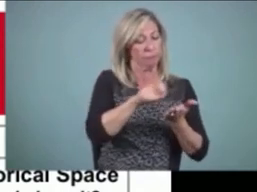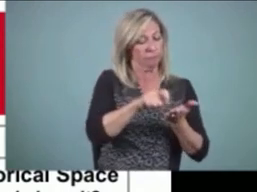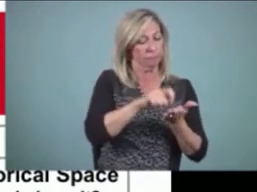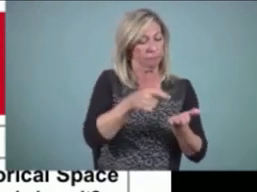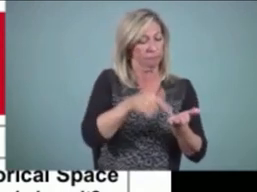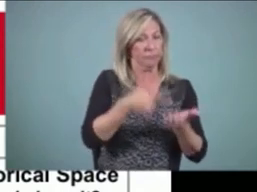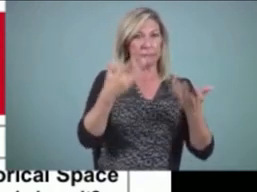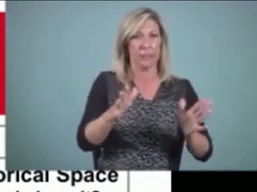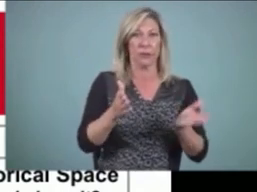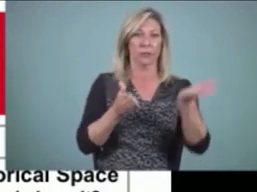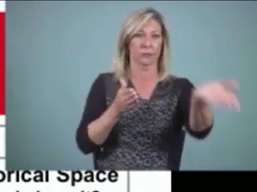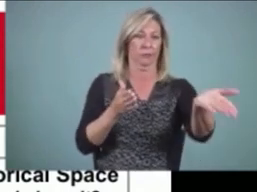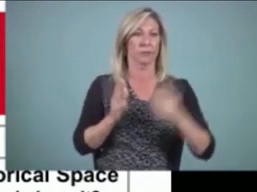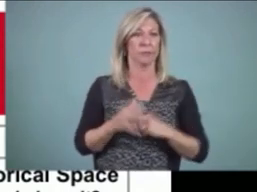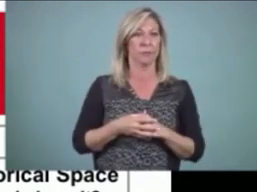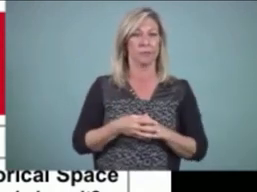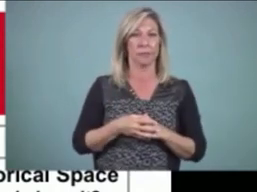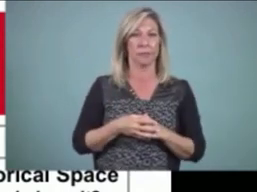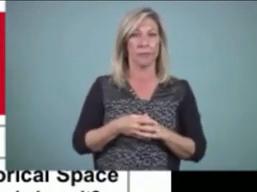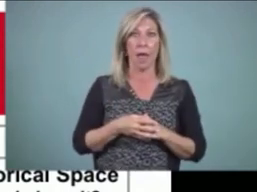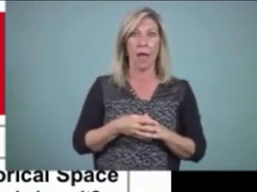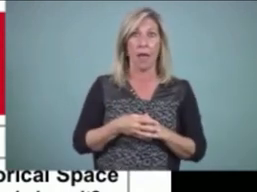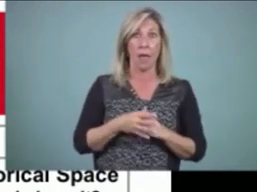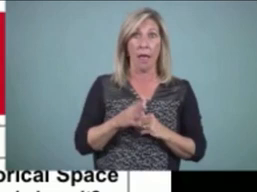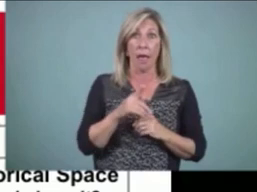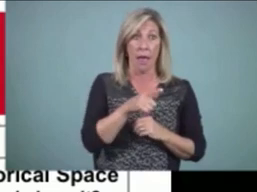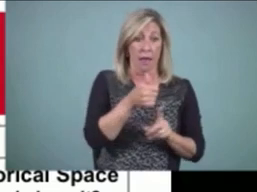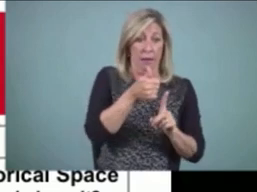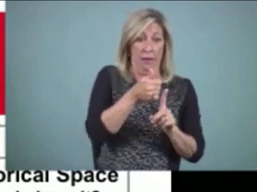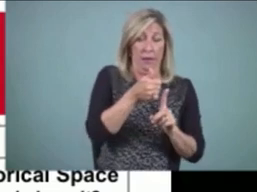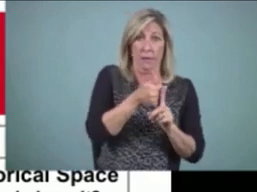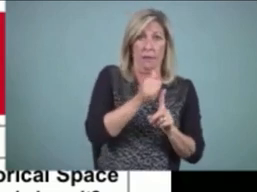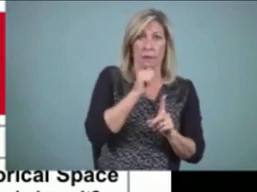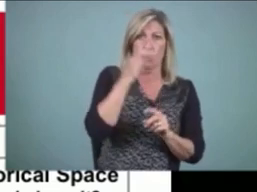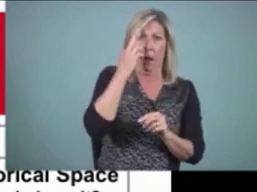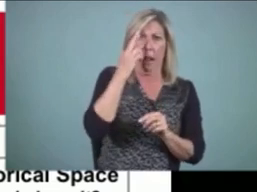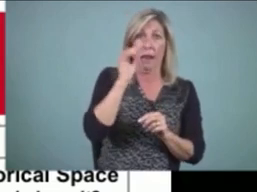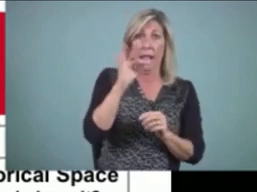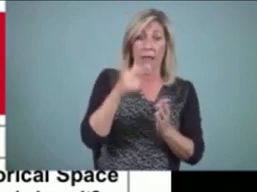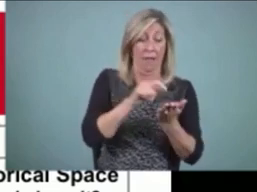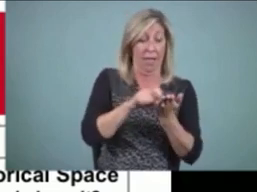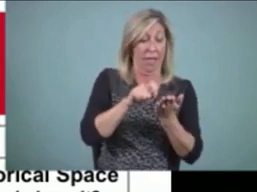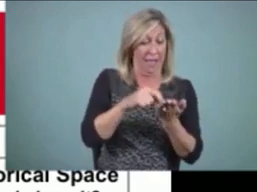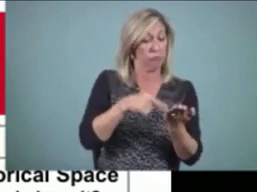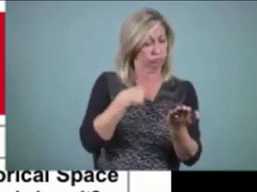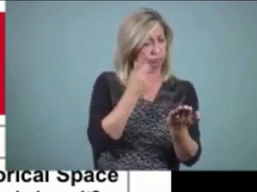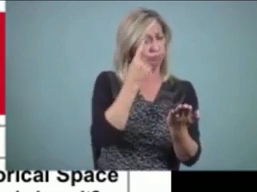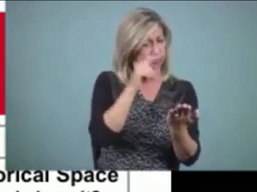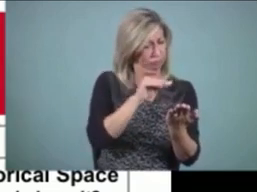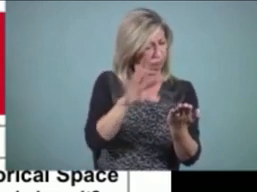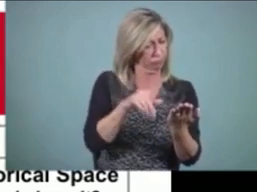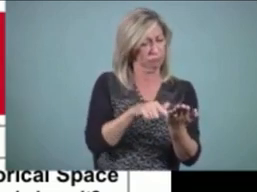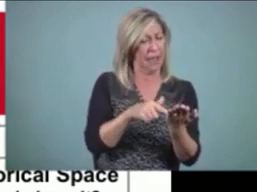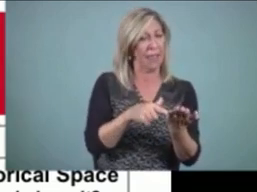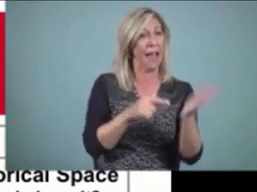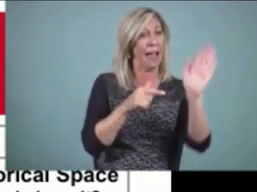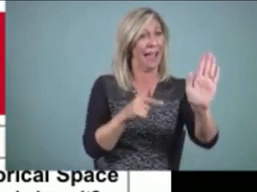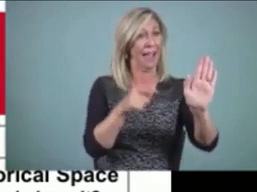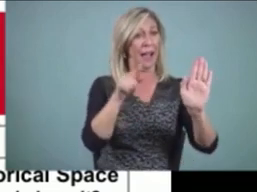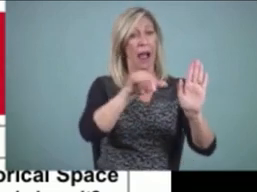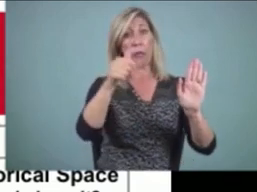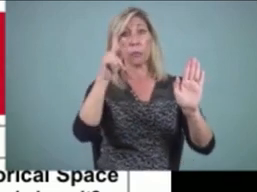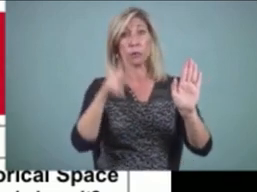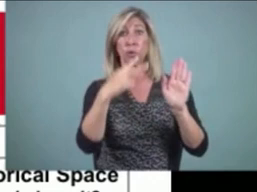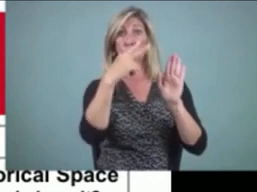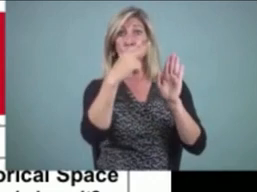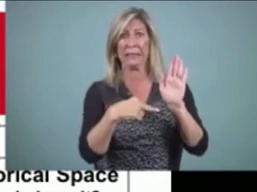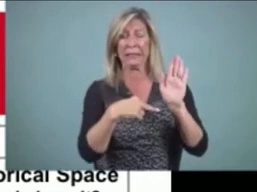done. I've said it. Not realizing that someone else reading it doesn't have all of the knowledge that's in their head, and they